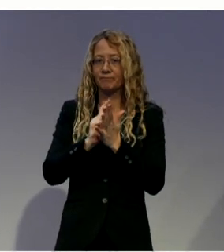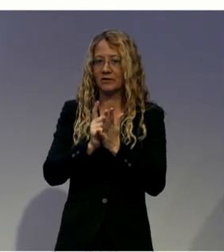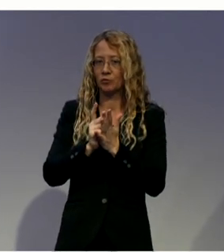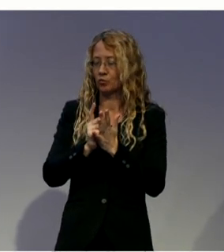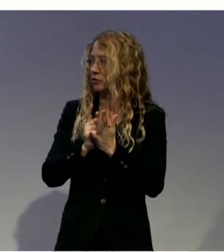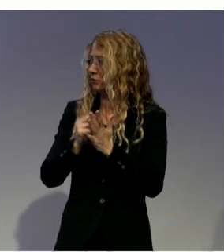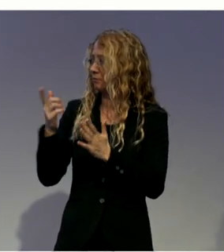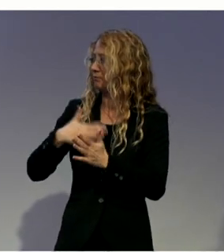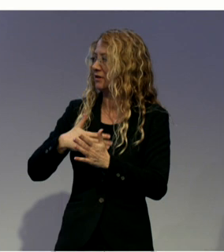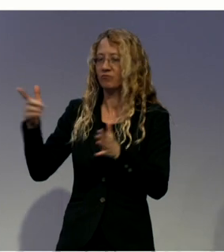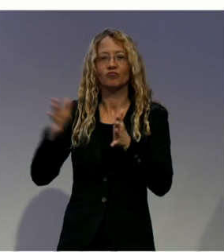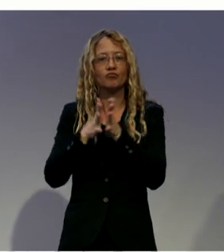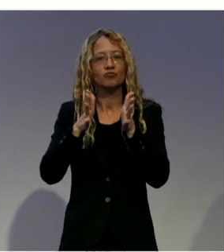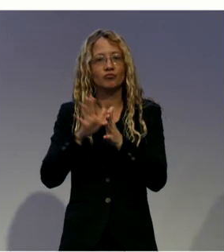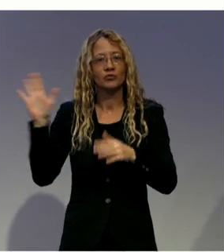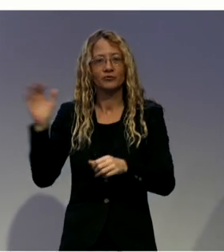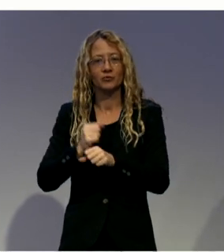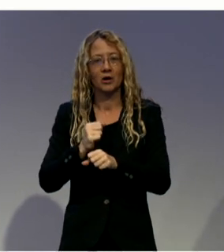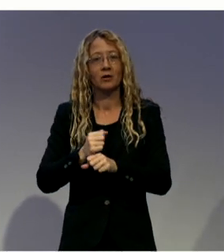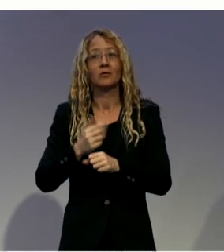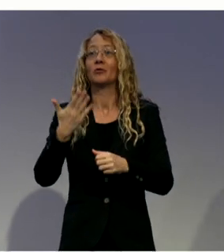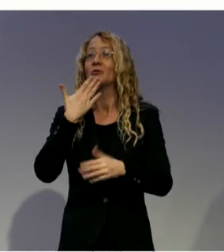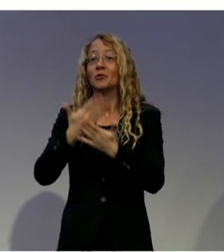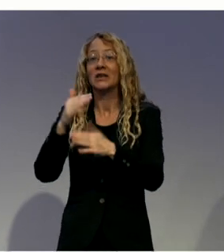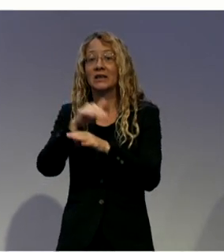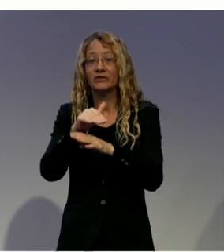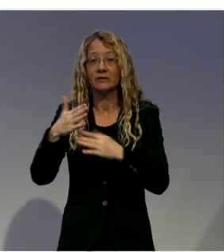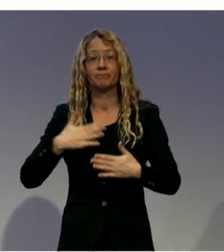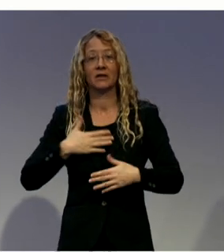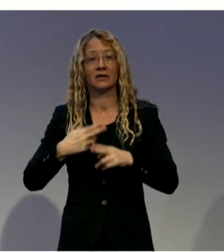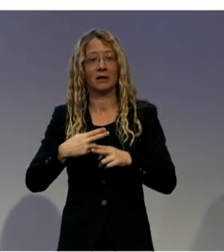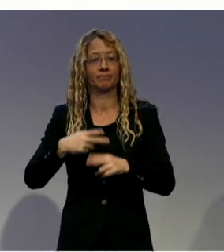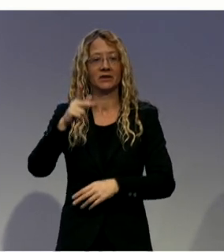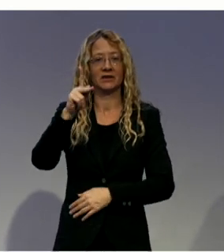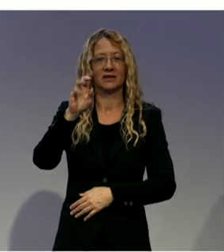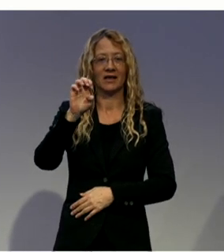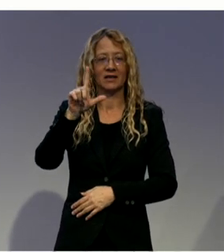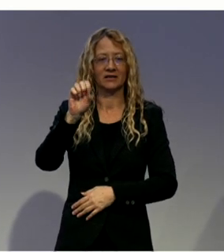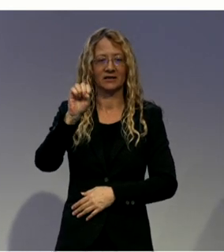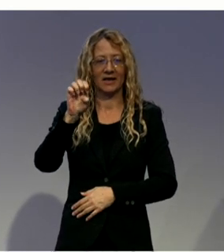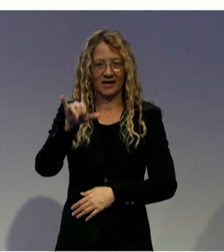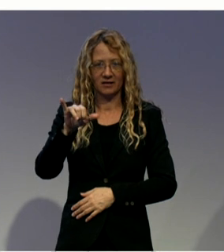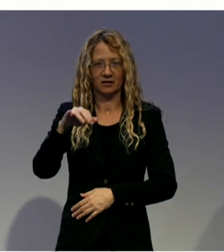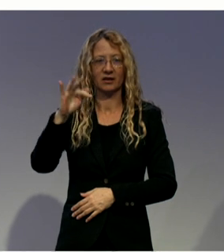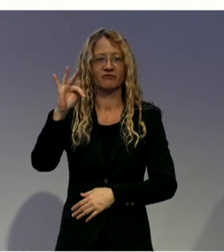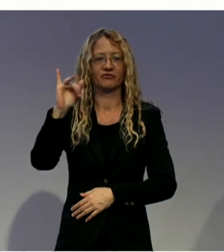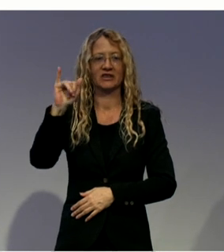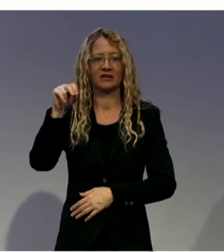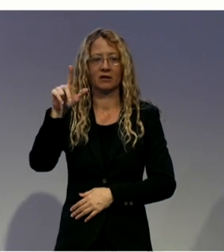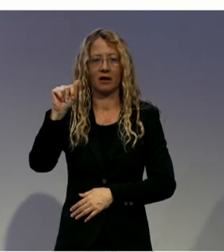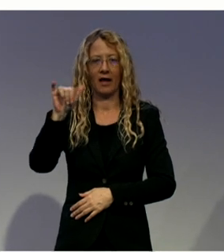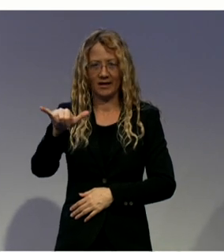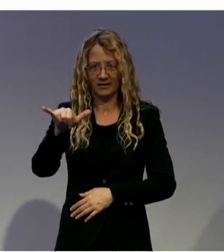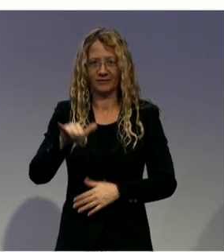hi. Good afternoon, everyone. My name is Kelsey, and yes, I'm from the Halepu First Nation in Newfoundland. And Eveline is